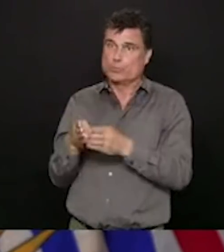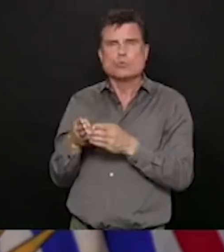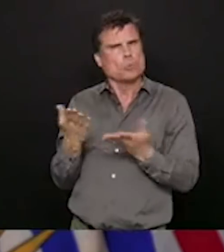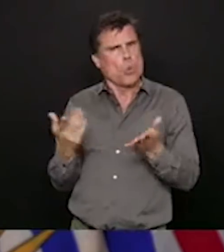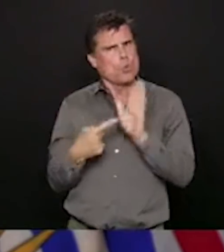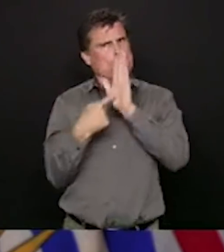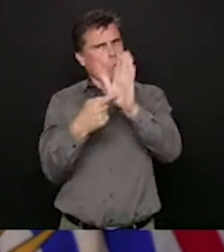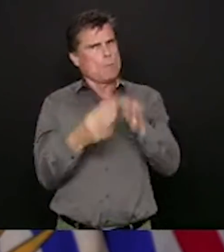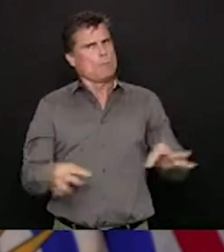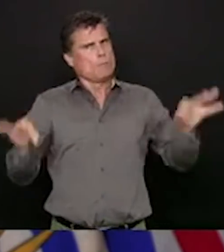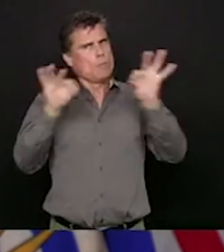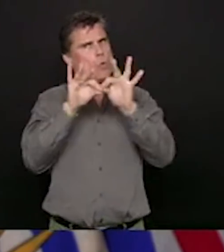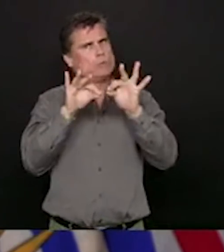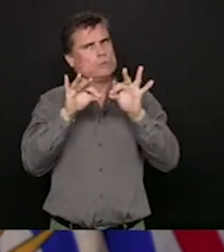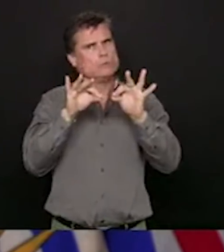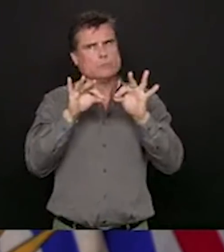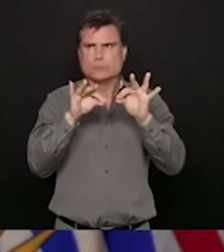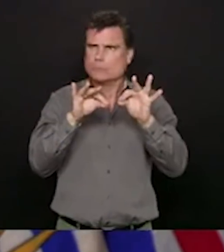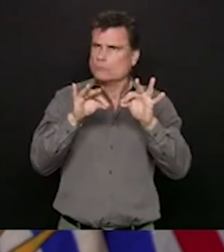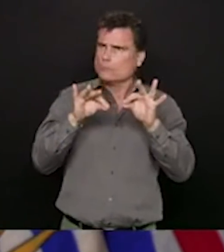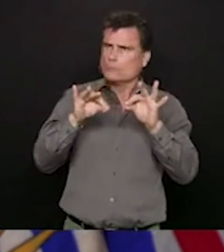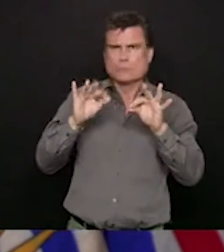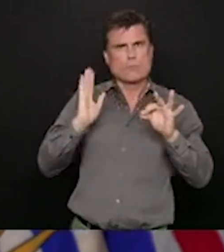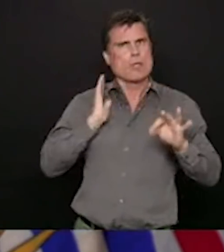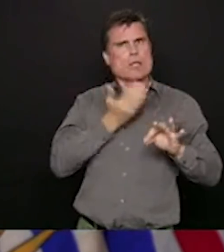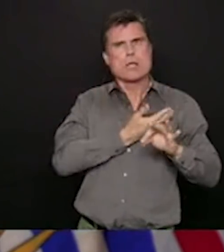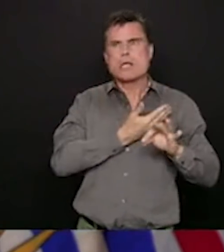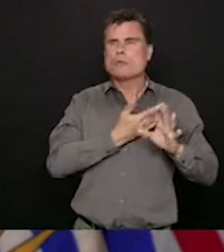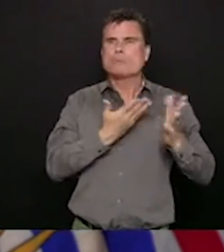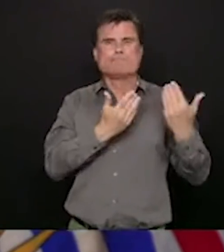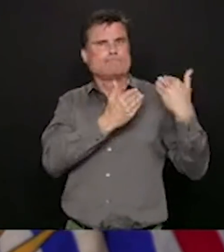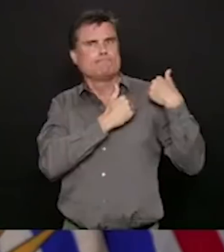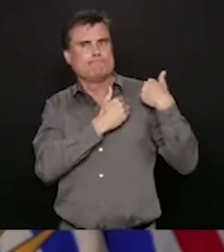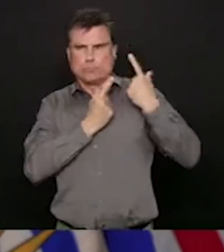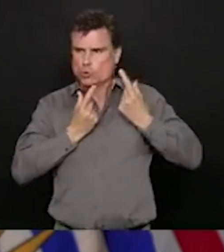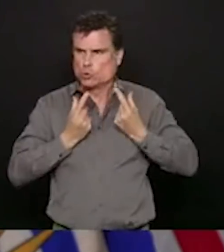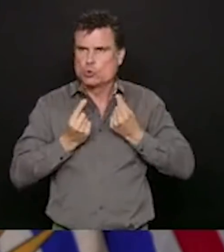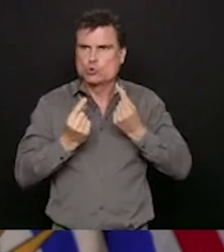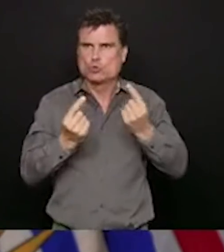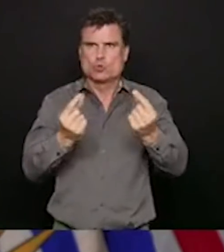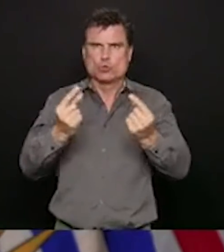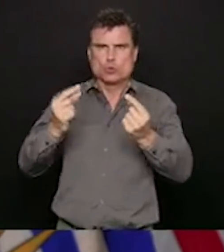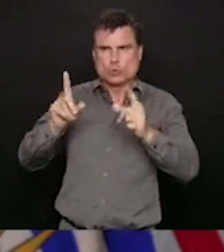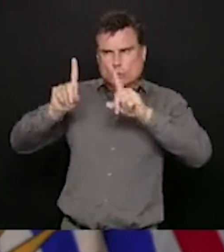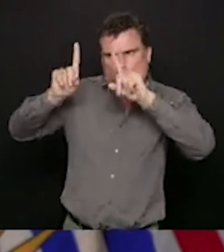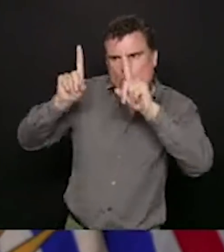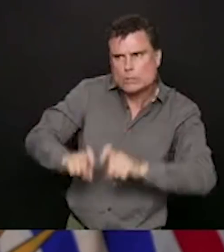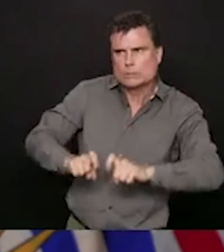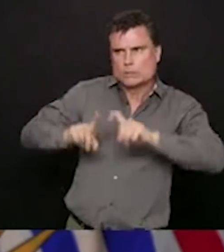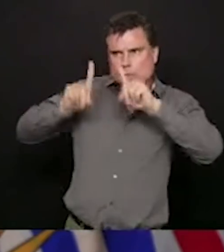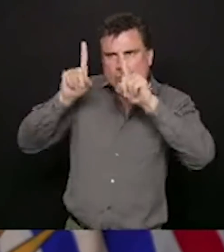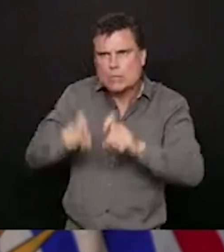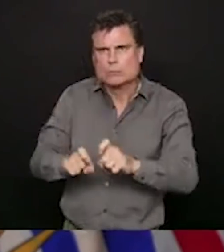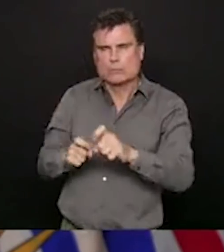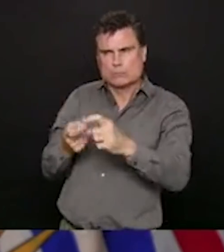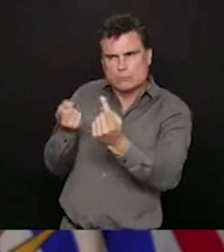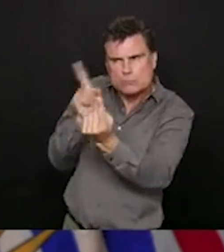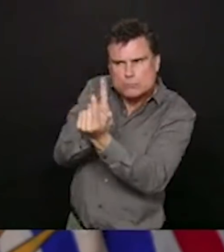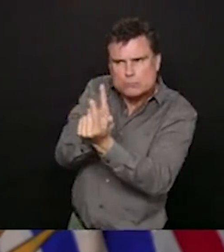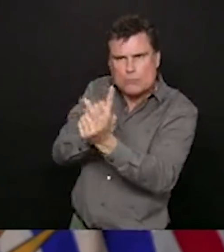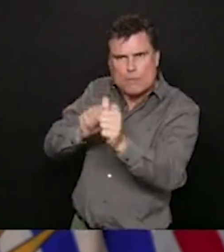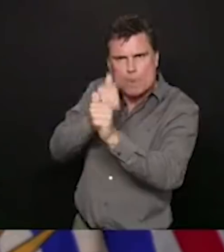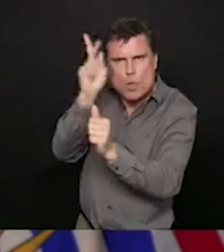get them tested and be able to support them medically as well through getting over their COVID-19 if that